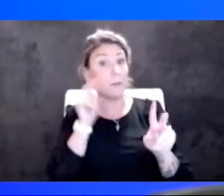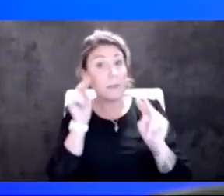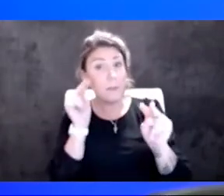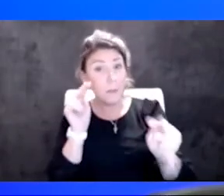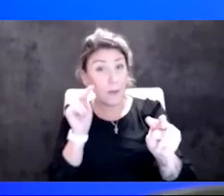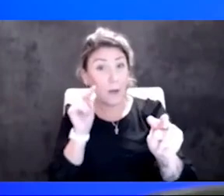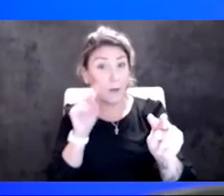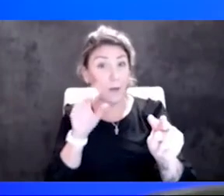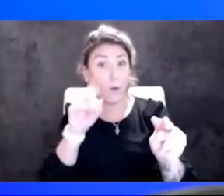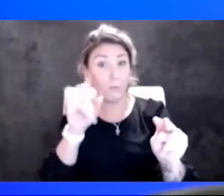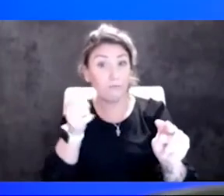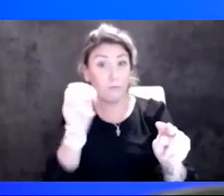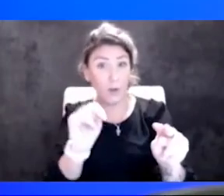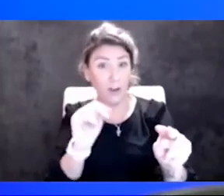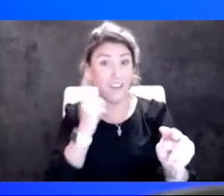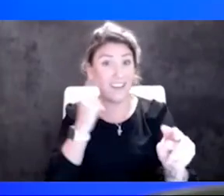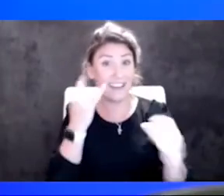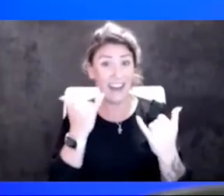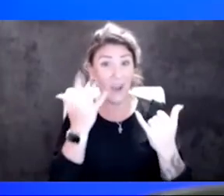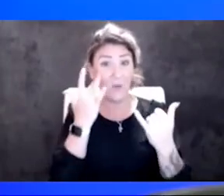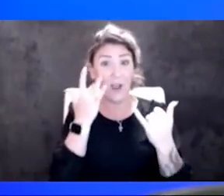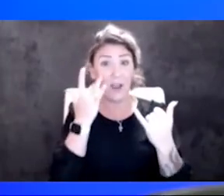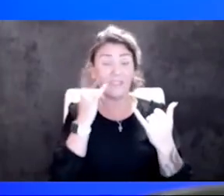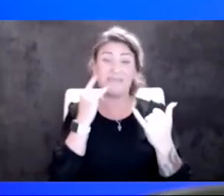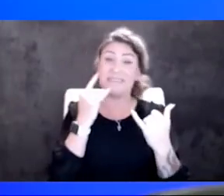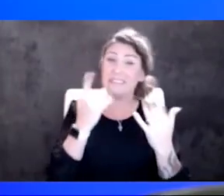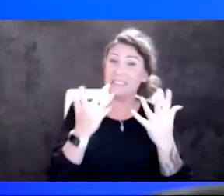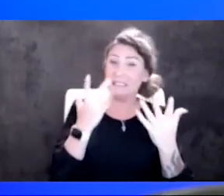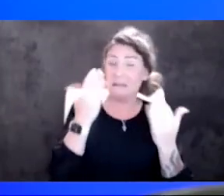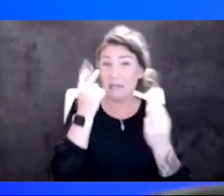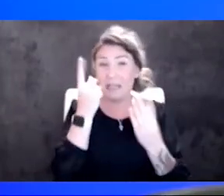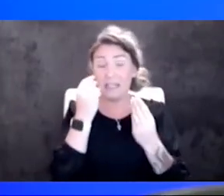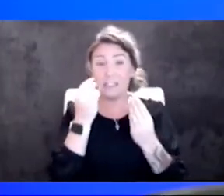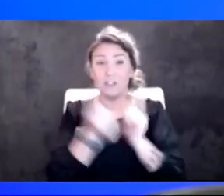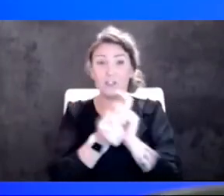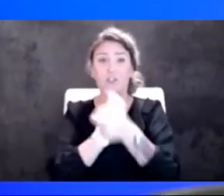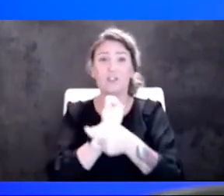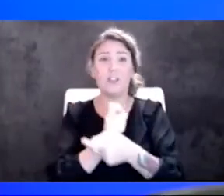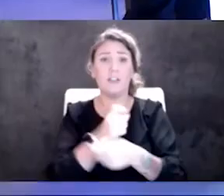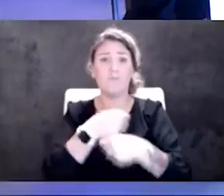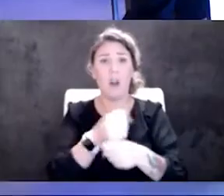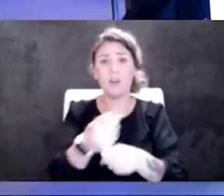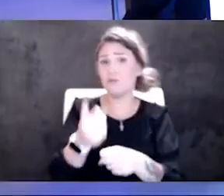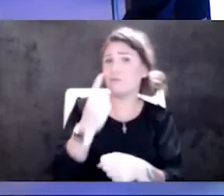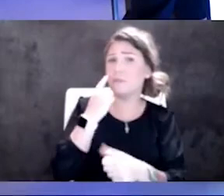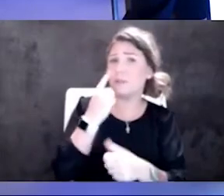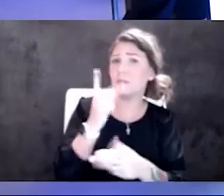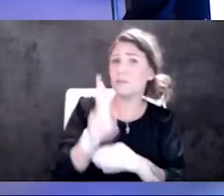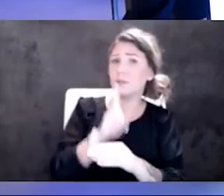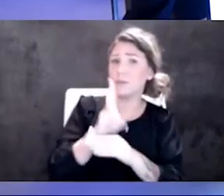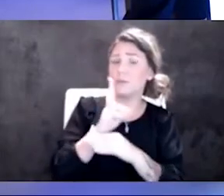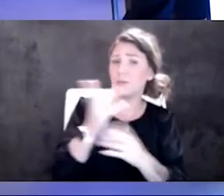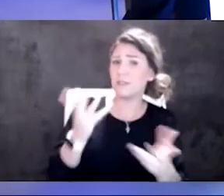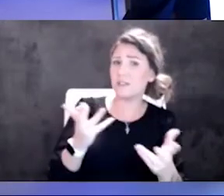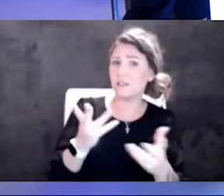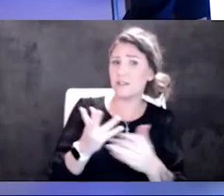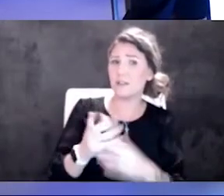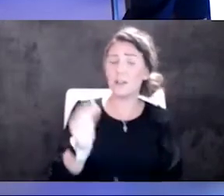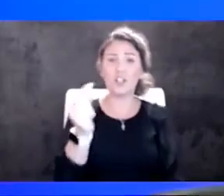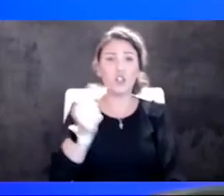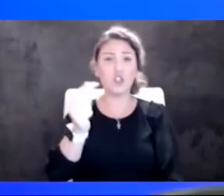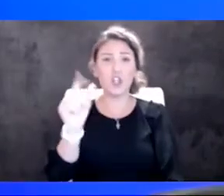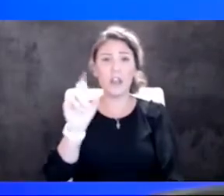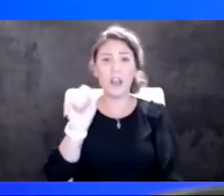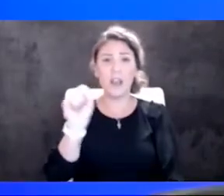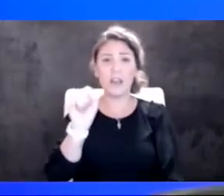now and we do anticipate we're going to have to switch products. Um, product do you think you'll be using? So it'll be the GSK project product, uh,